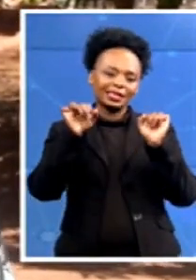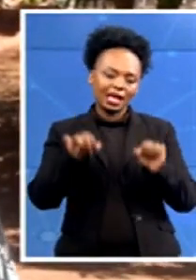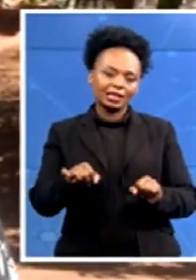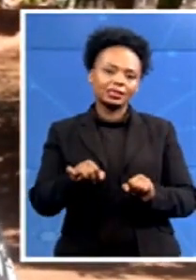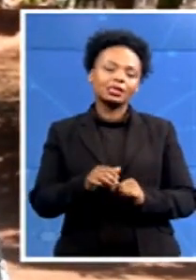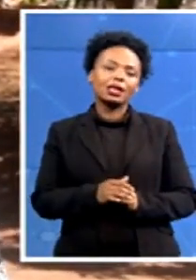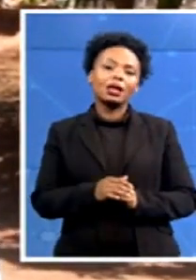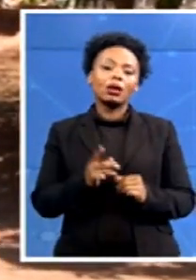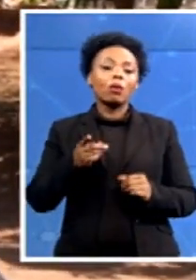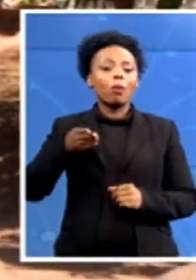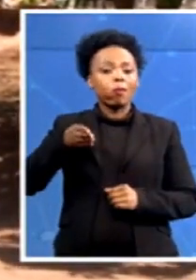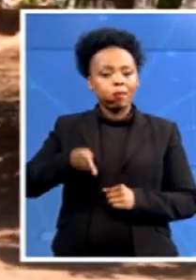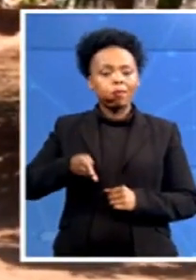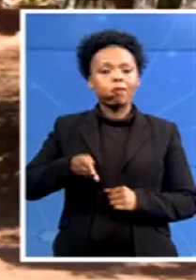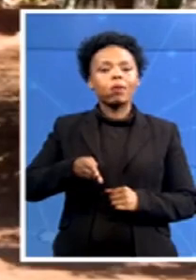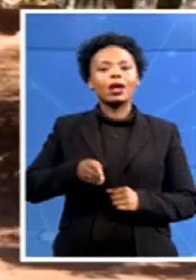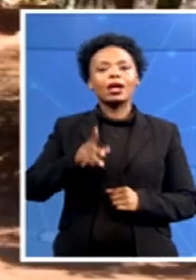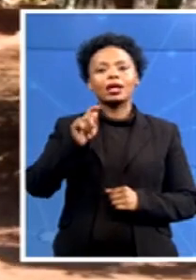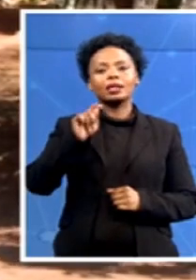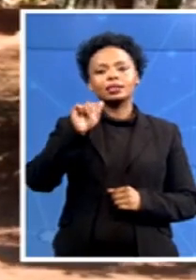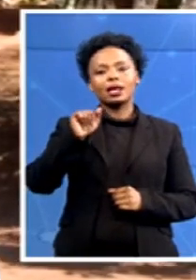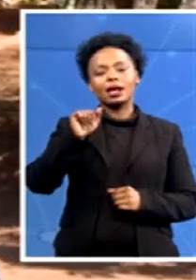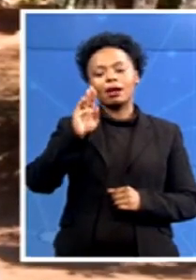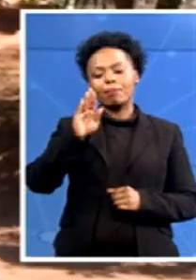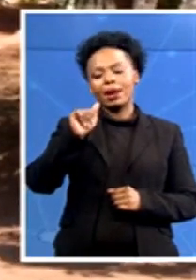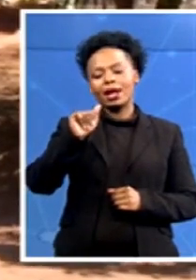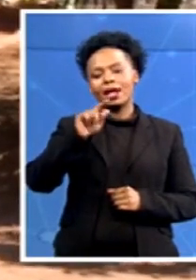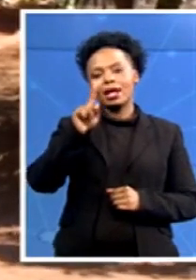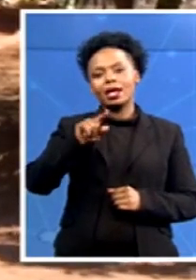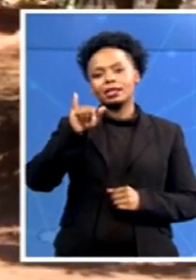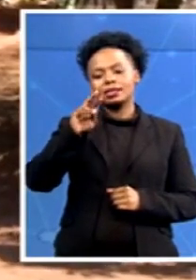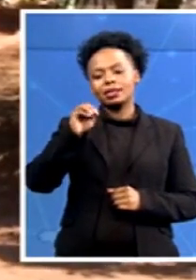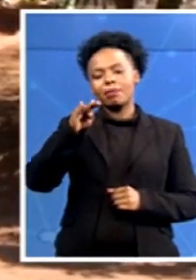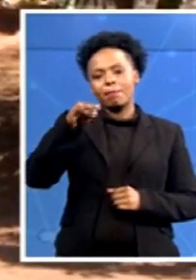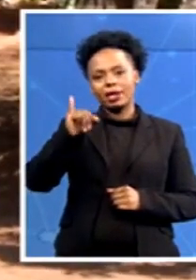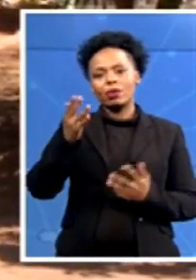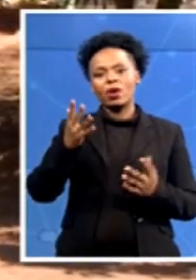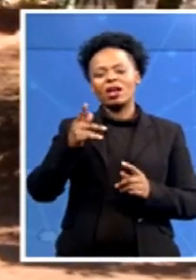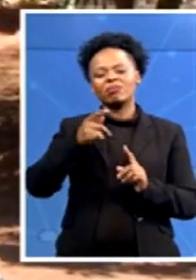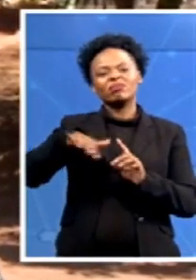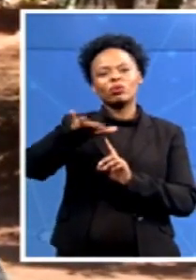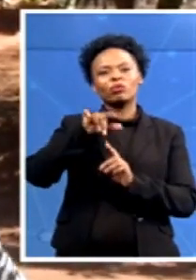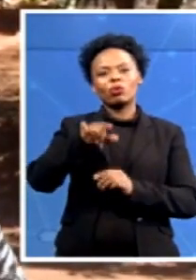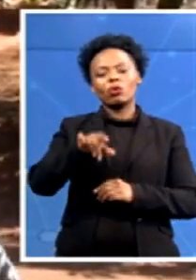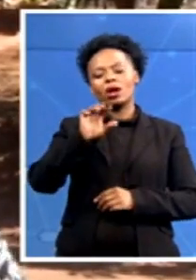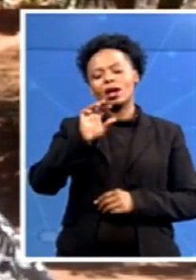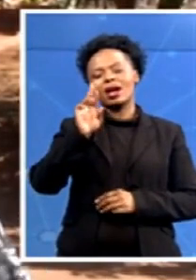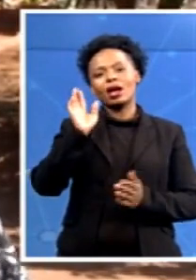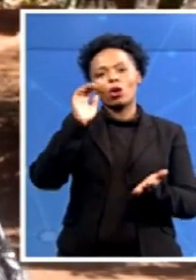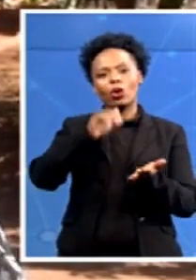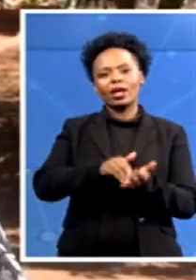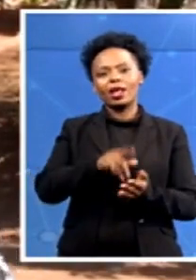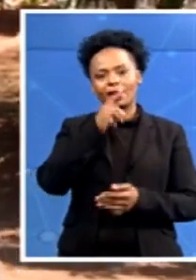Rihorokhile settlement just outside town where EFF leader Julius Malema is in an hour from now expected